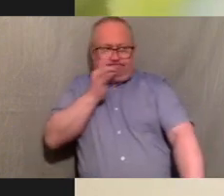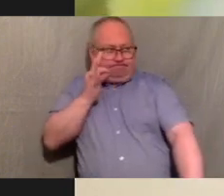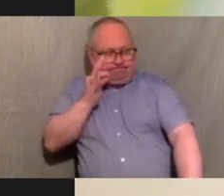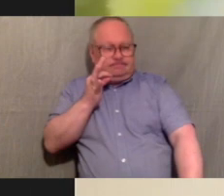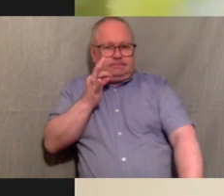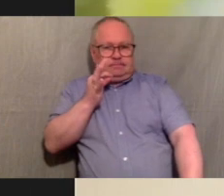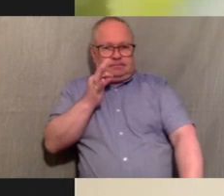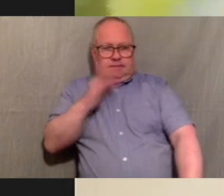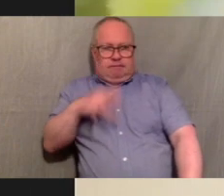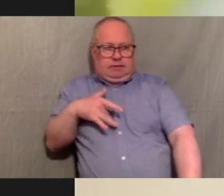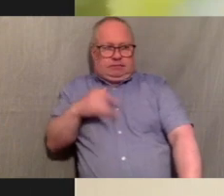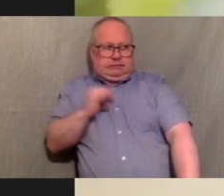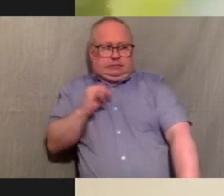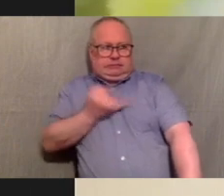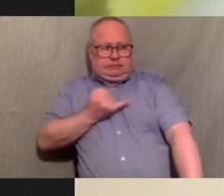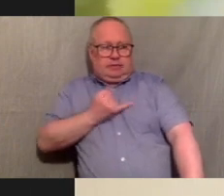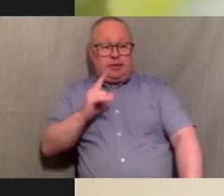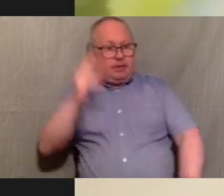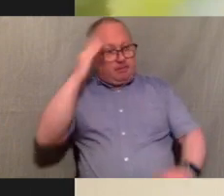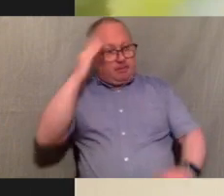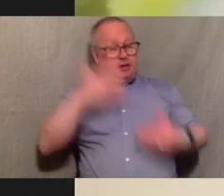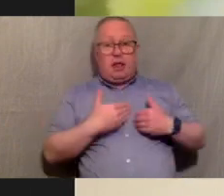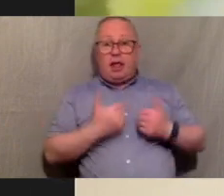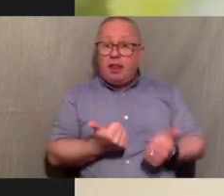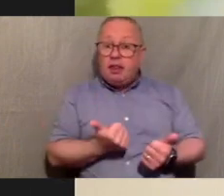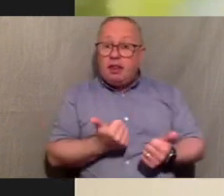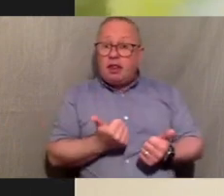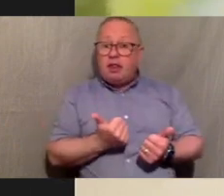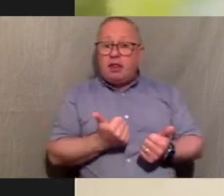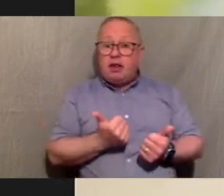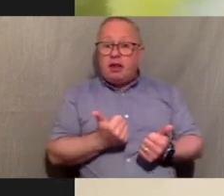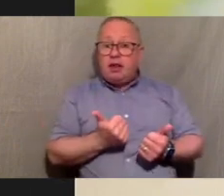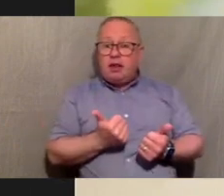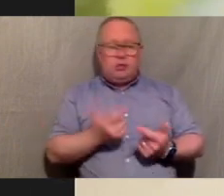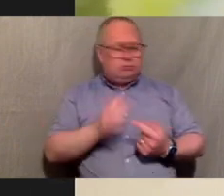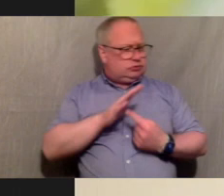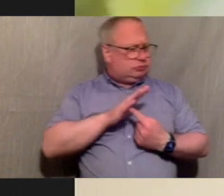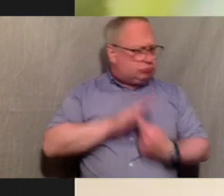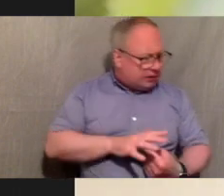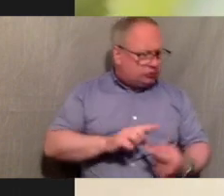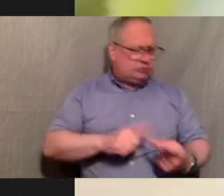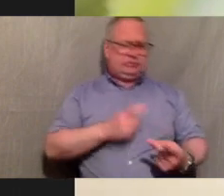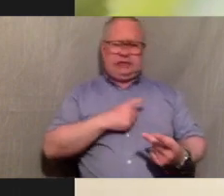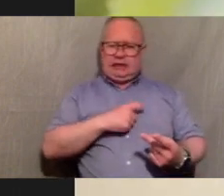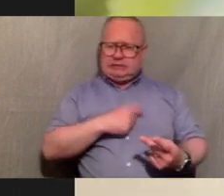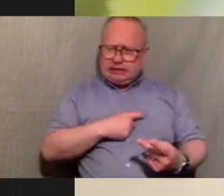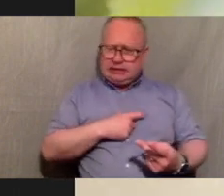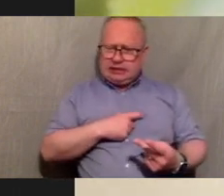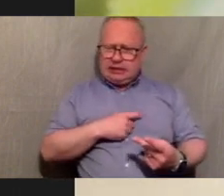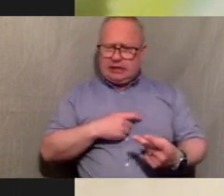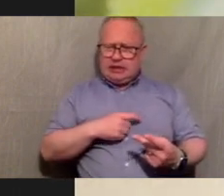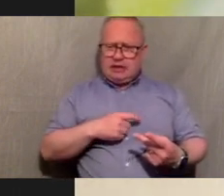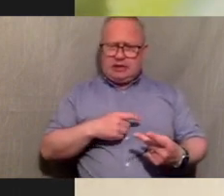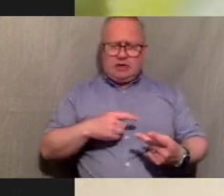a bad thing or if you're meant to help it's kind of like there's no in between depression anxiety and all the other things kind of like you're either fine or you're not an institution there's no